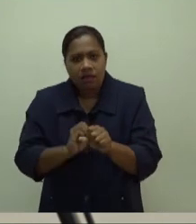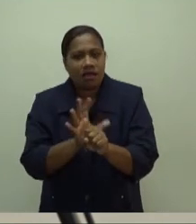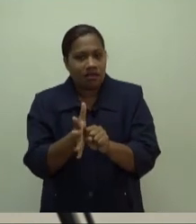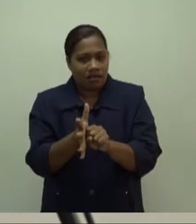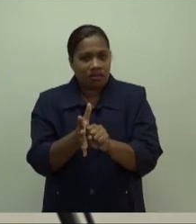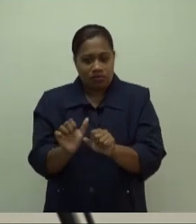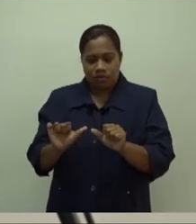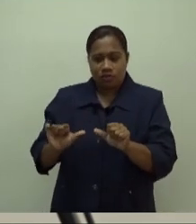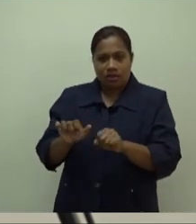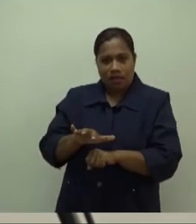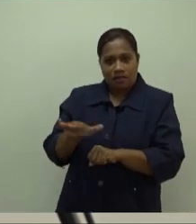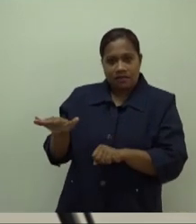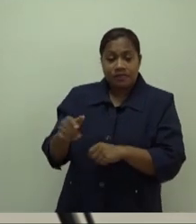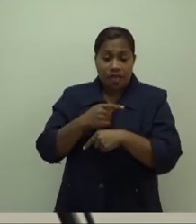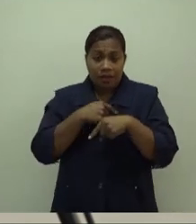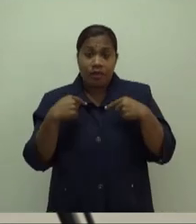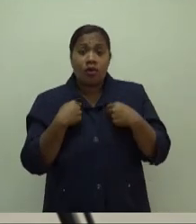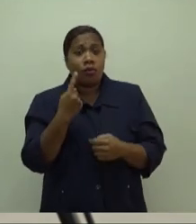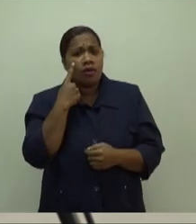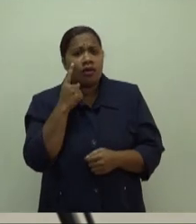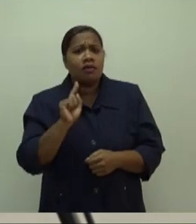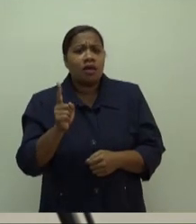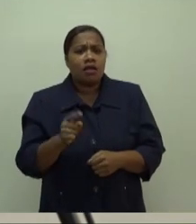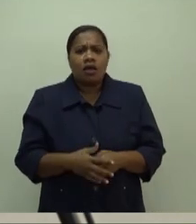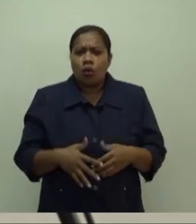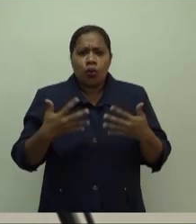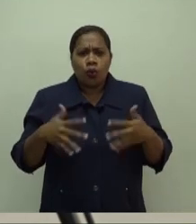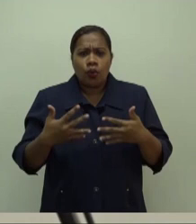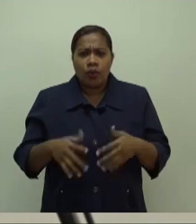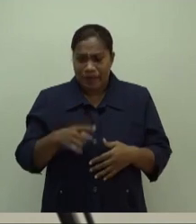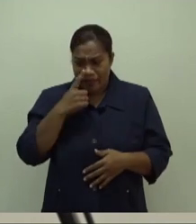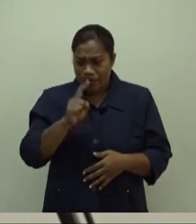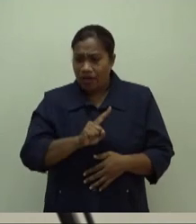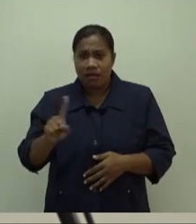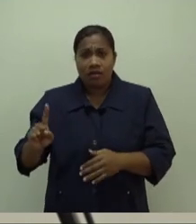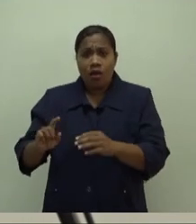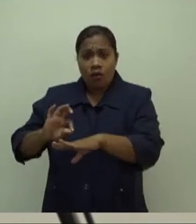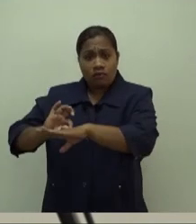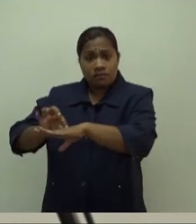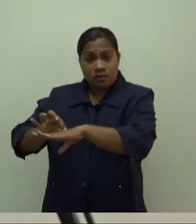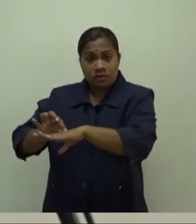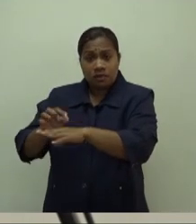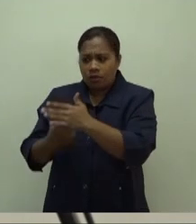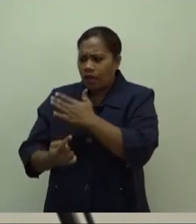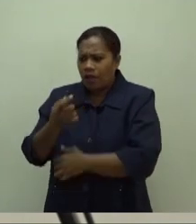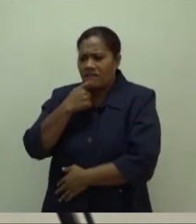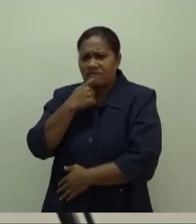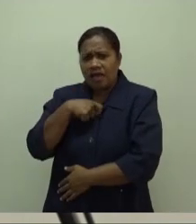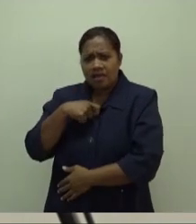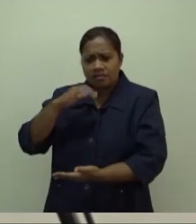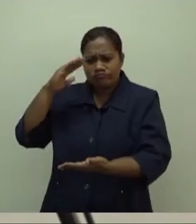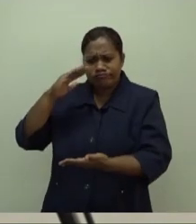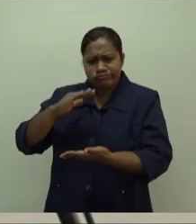We have seen relatively low rates of hospitalizations and death in this wave due